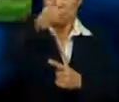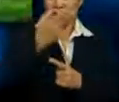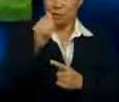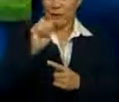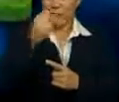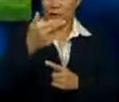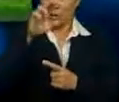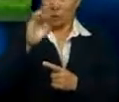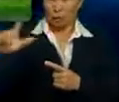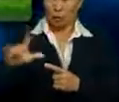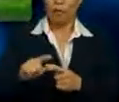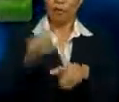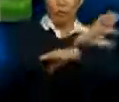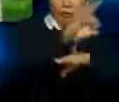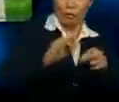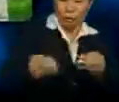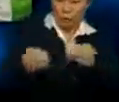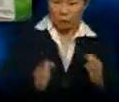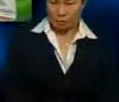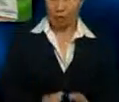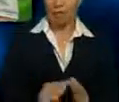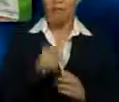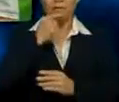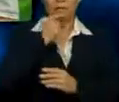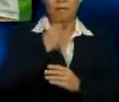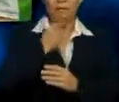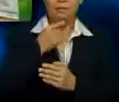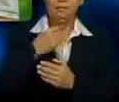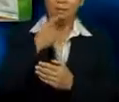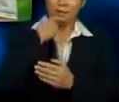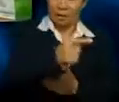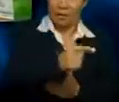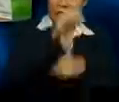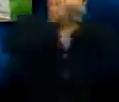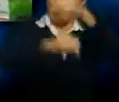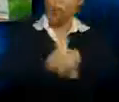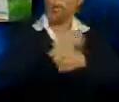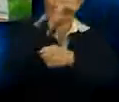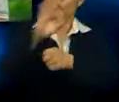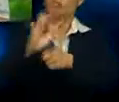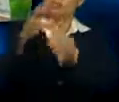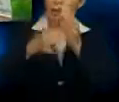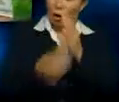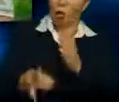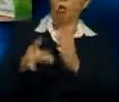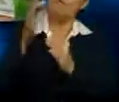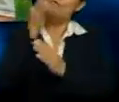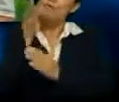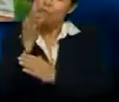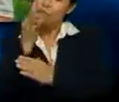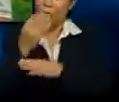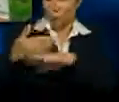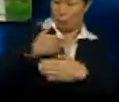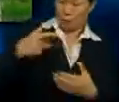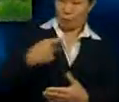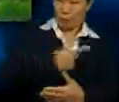manager of 93C1, will demonstrate to us the structure of this oil-bearing fruit. But, before we